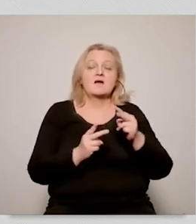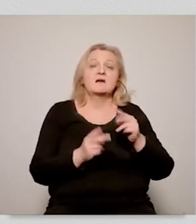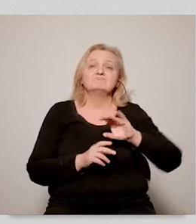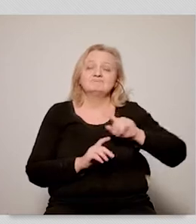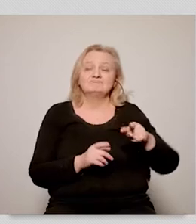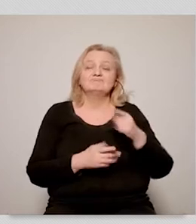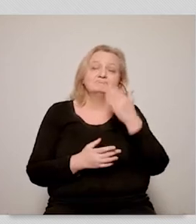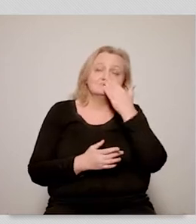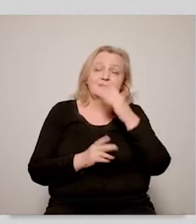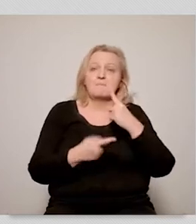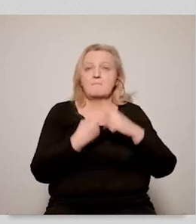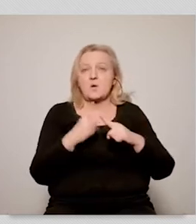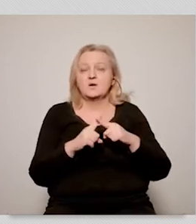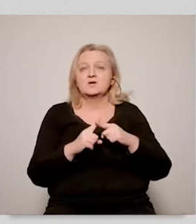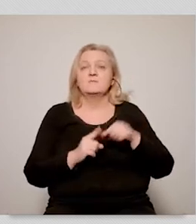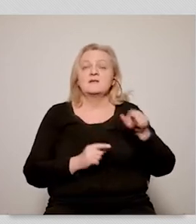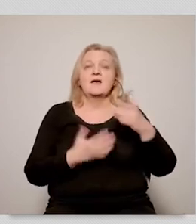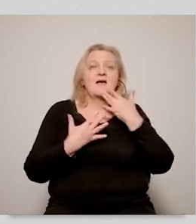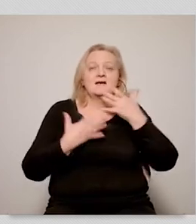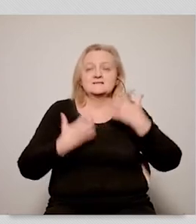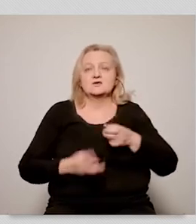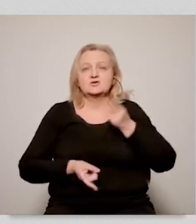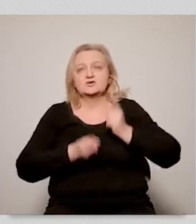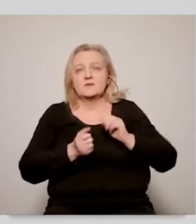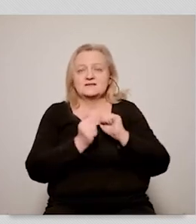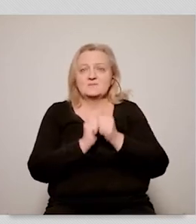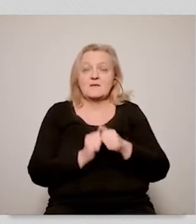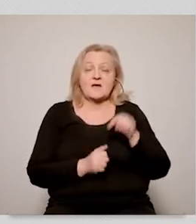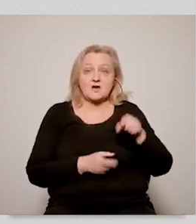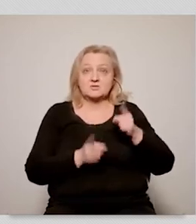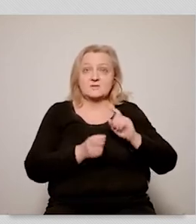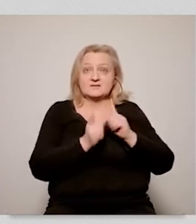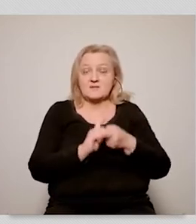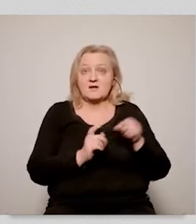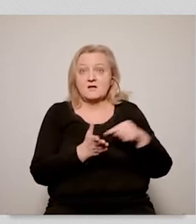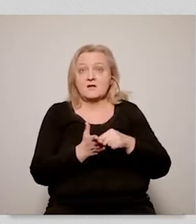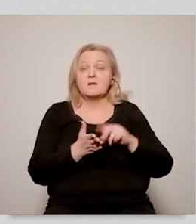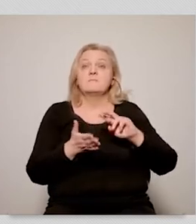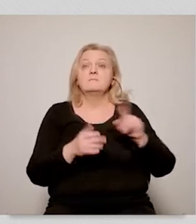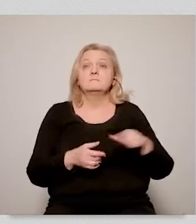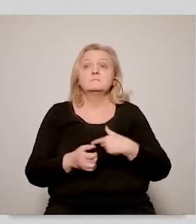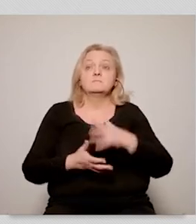the young people who cannot really read this problem in political terms.